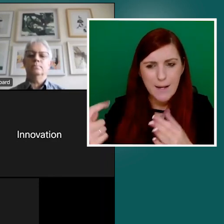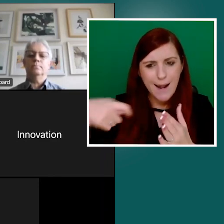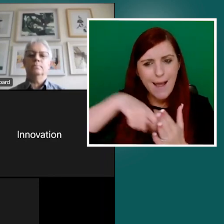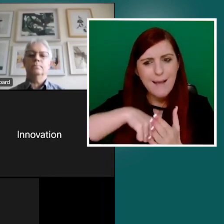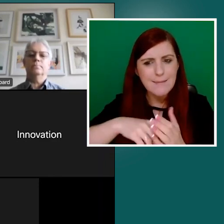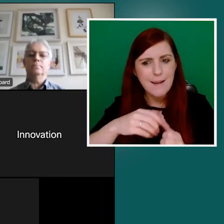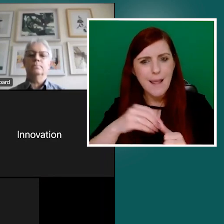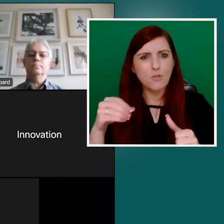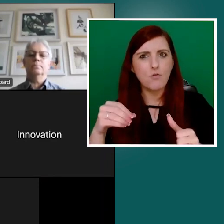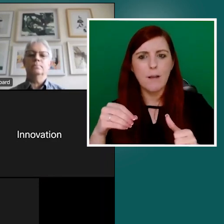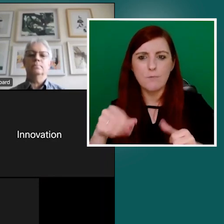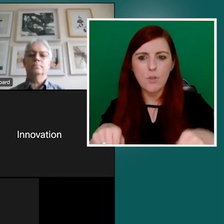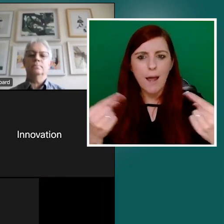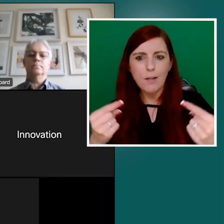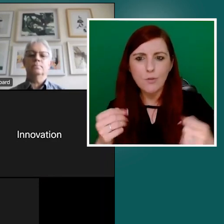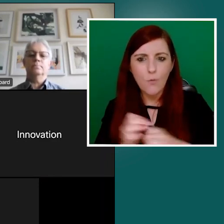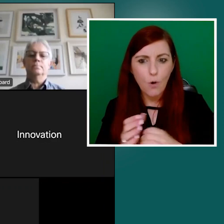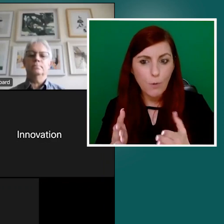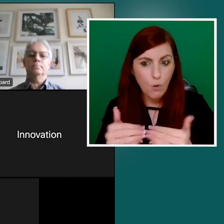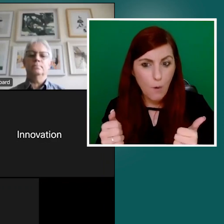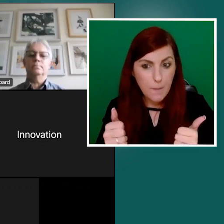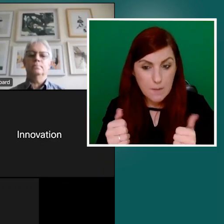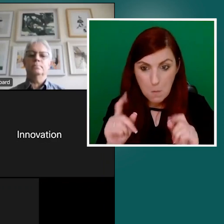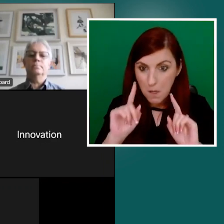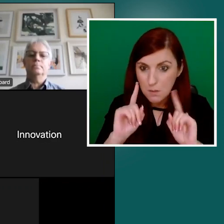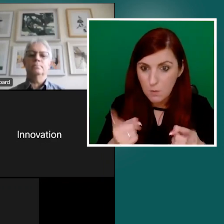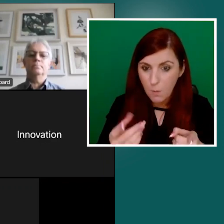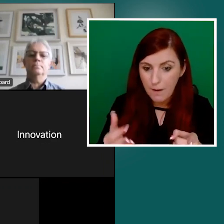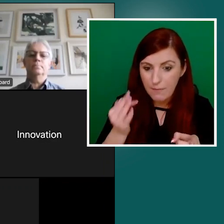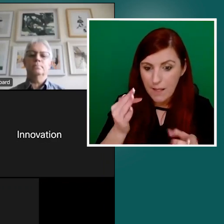centre's point of view that you've, you've come across as a challenge.